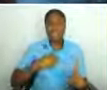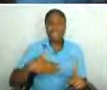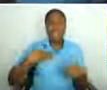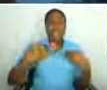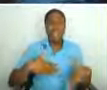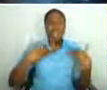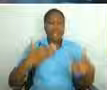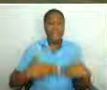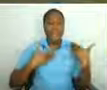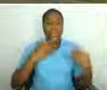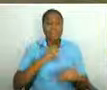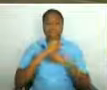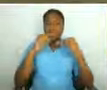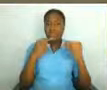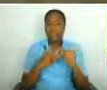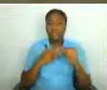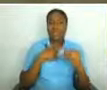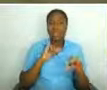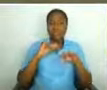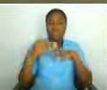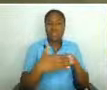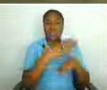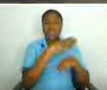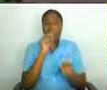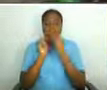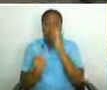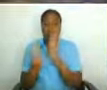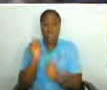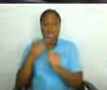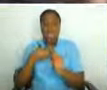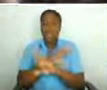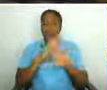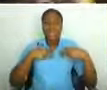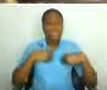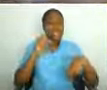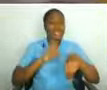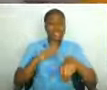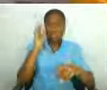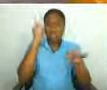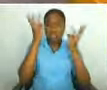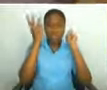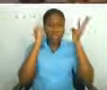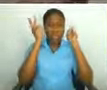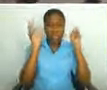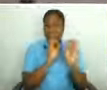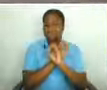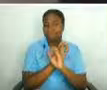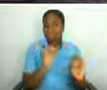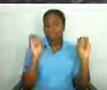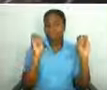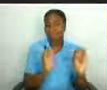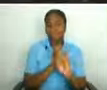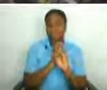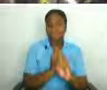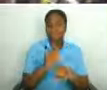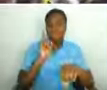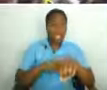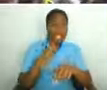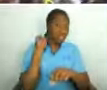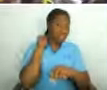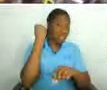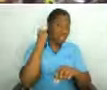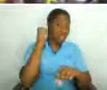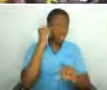Trinidadian and a proud American, but I don't have no time for no worries. Don't have no time